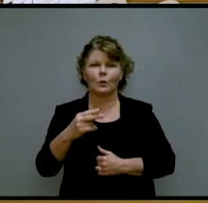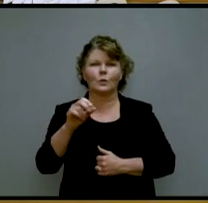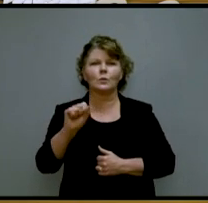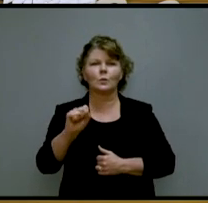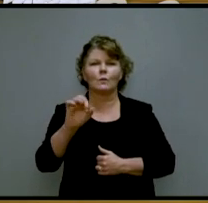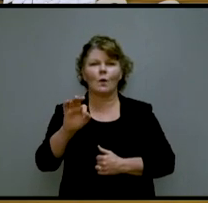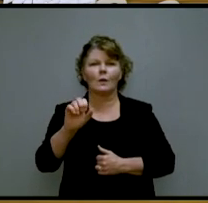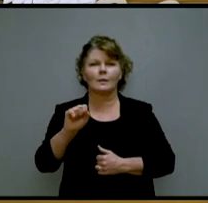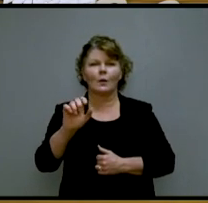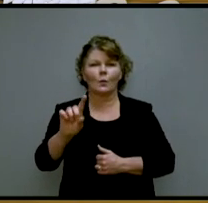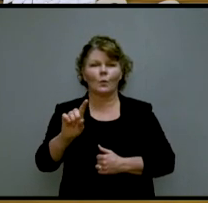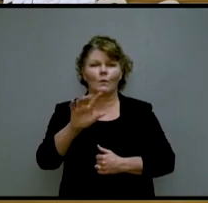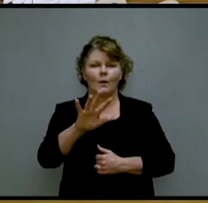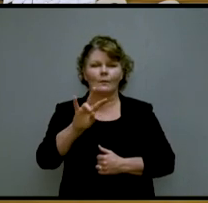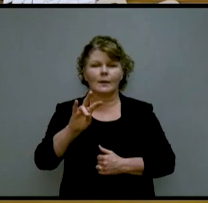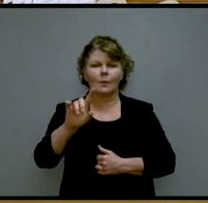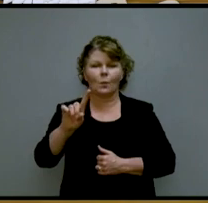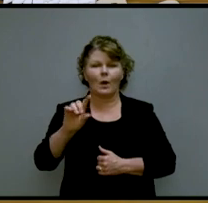Sioux Falls, South Dakota,